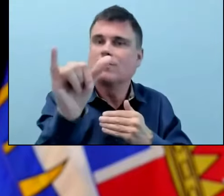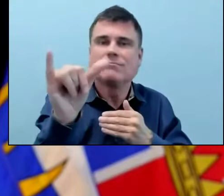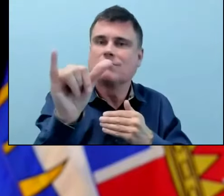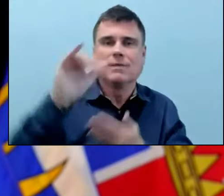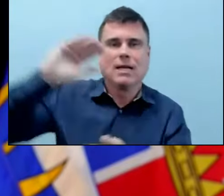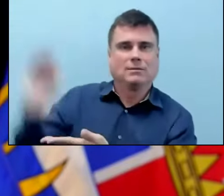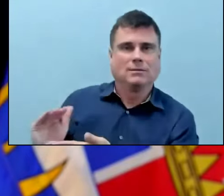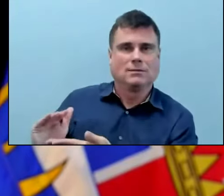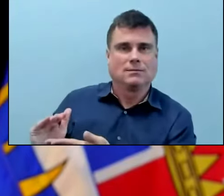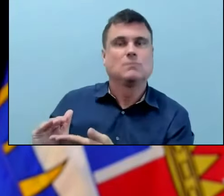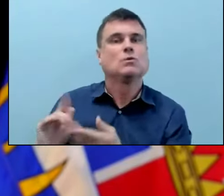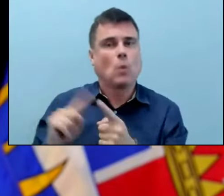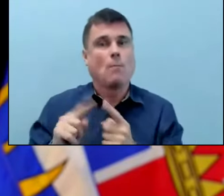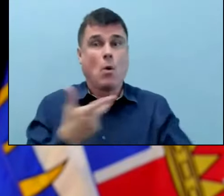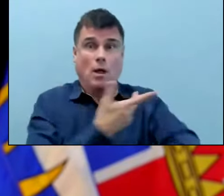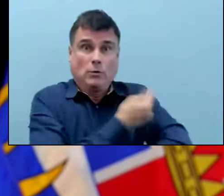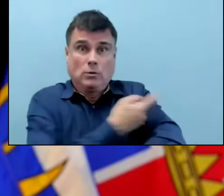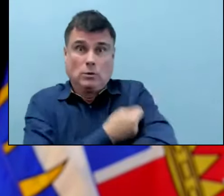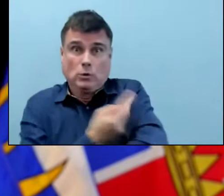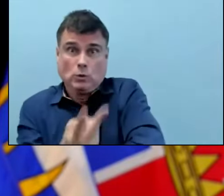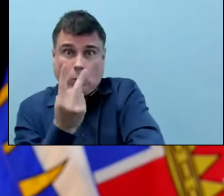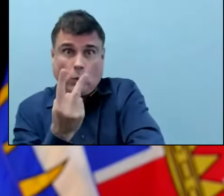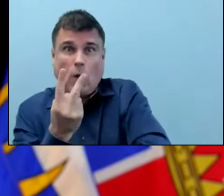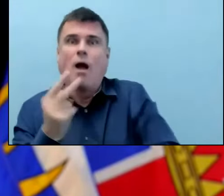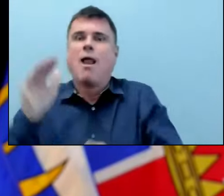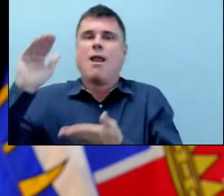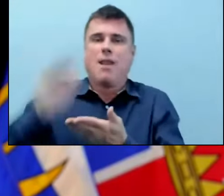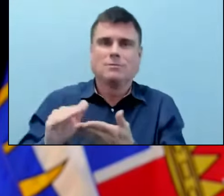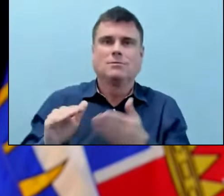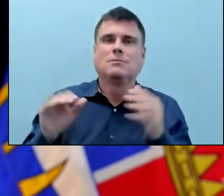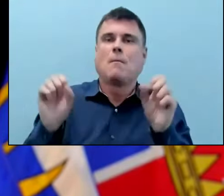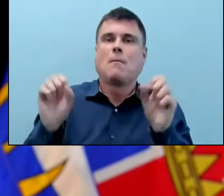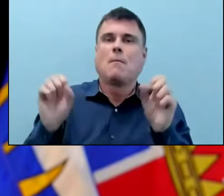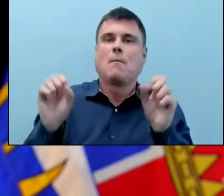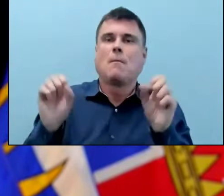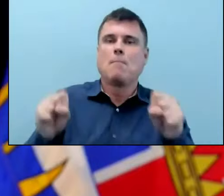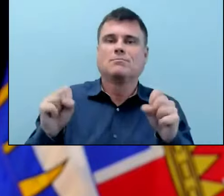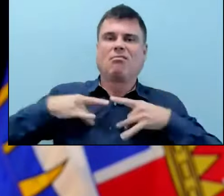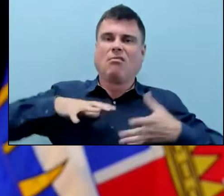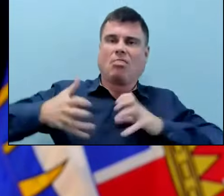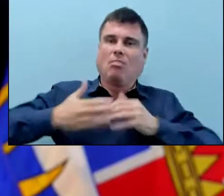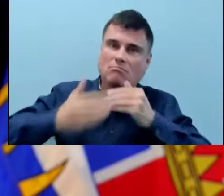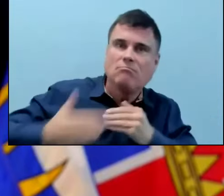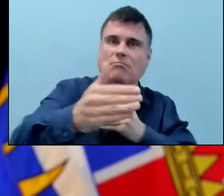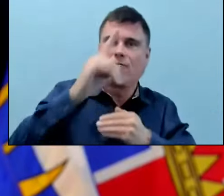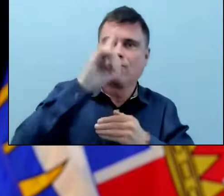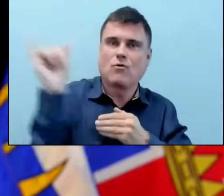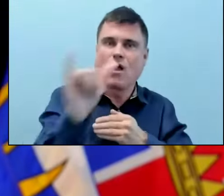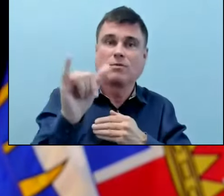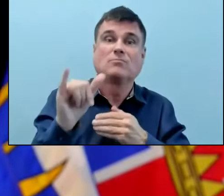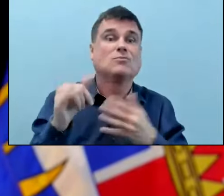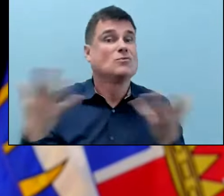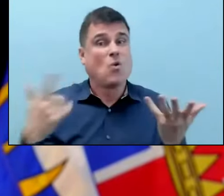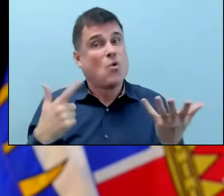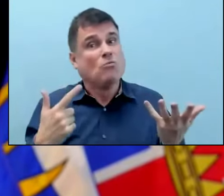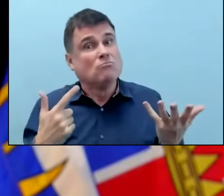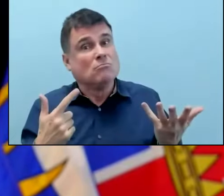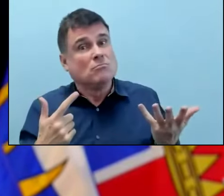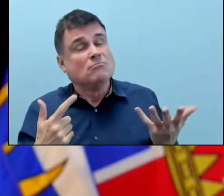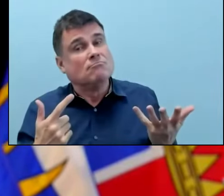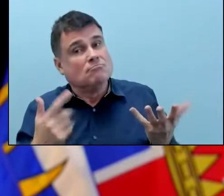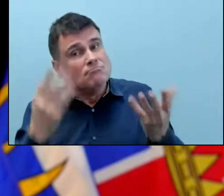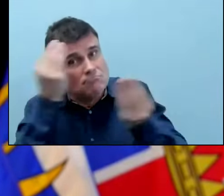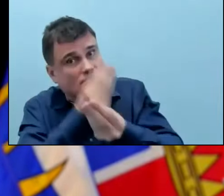vaccine. So this is my plea to people now. Recognize that we're in a place right now where we have a level of immunity.